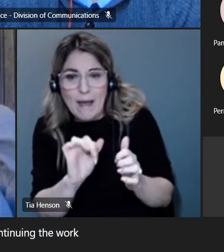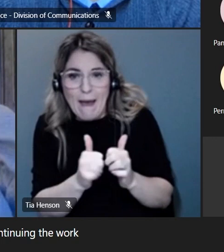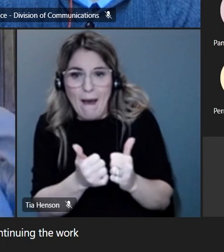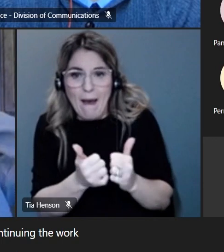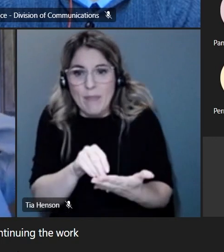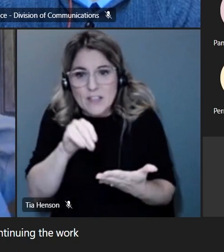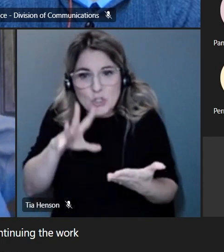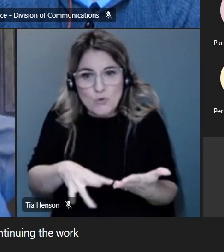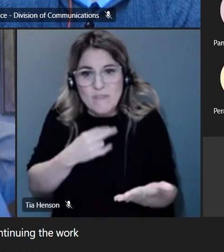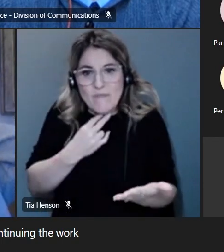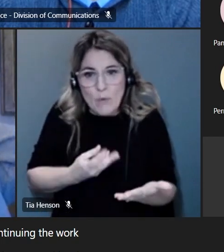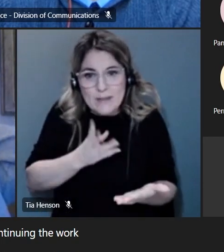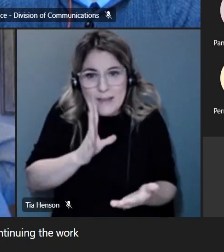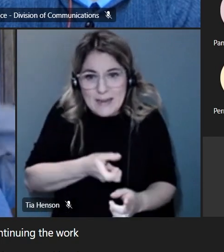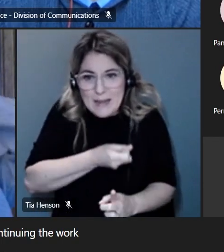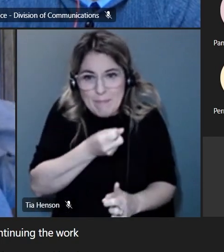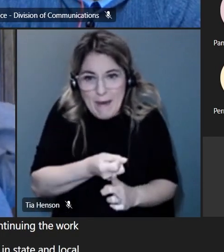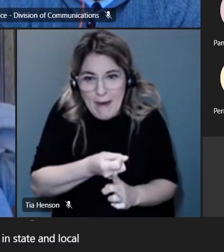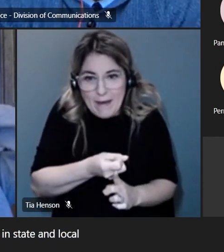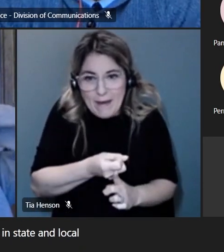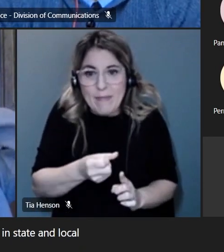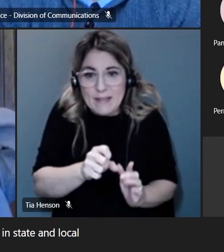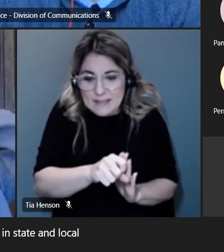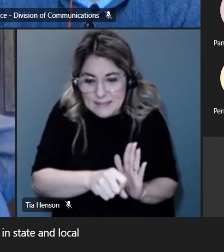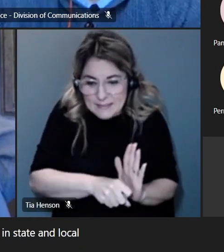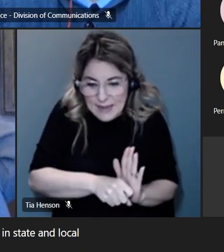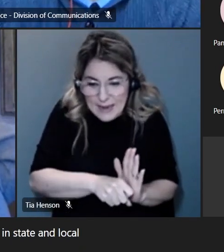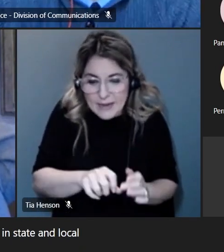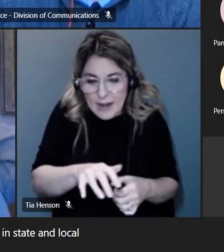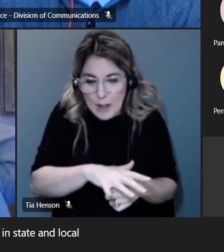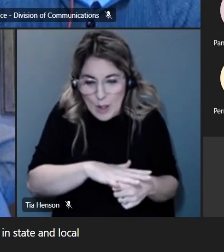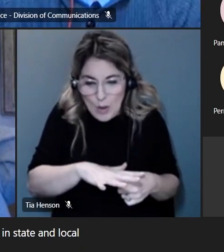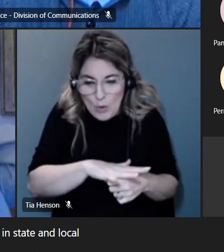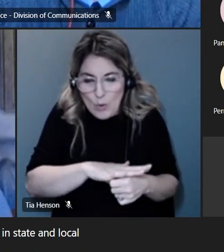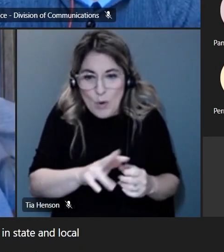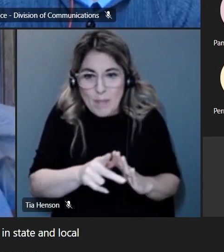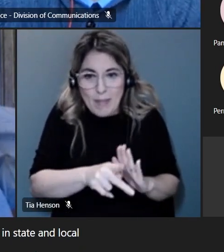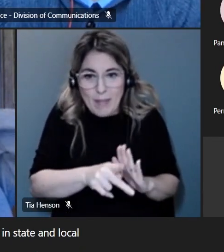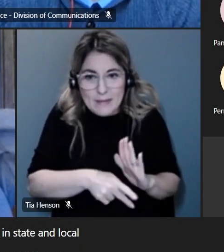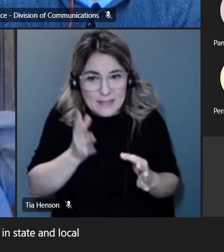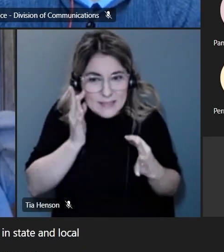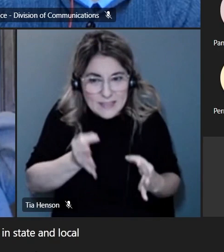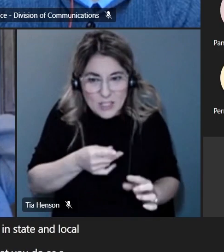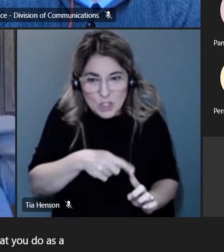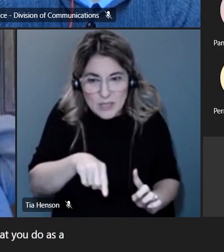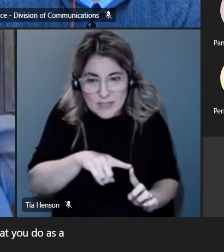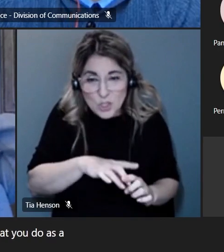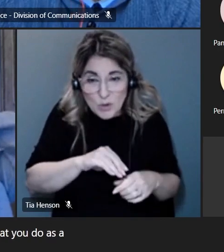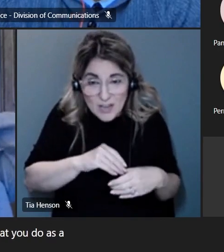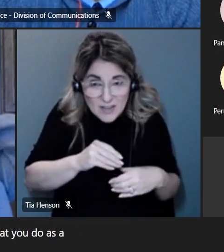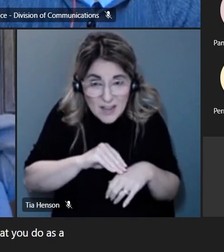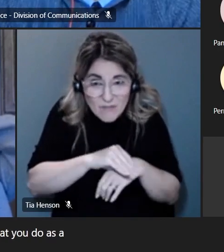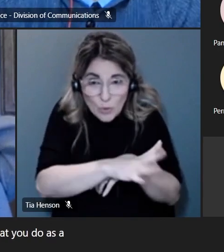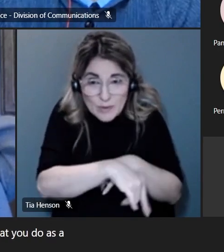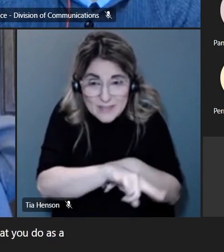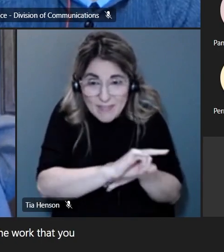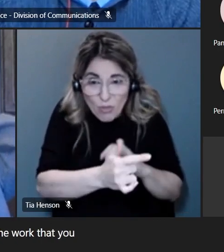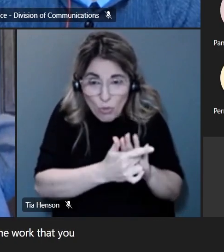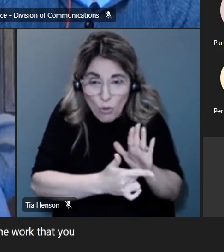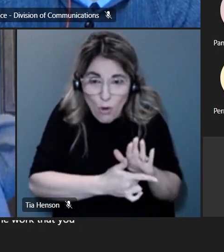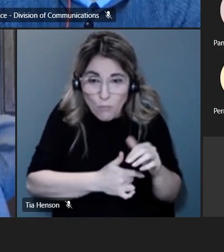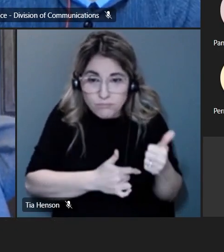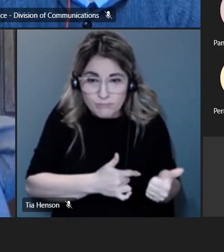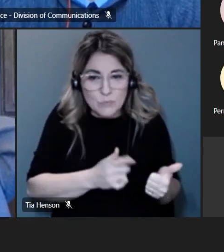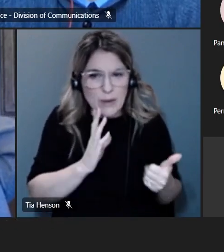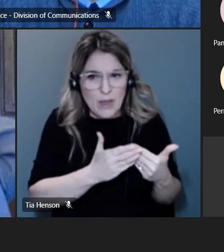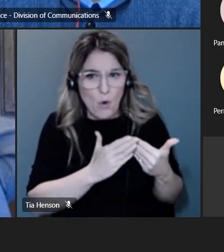impactful in state and local policy decisions that can be the work that you do as a group going forward so i think